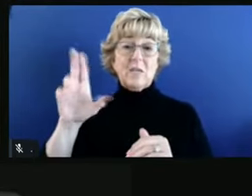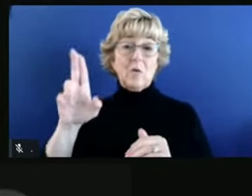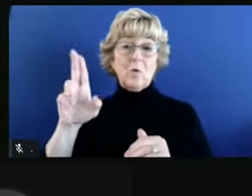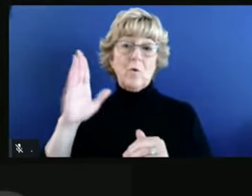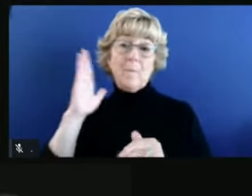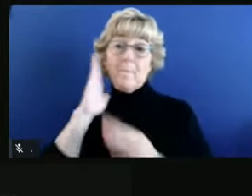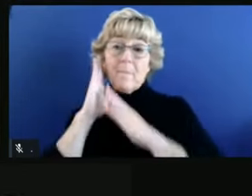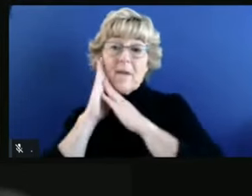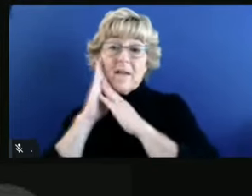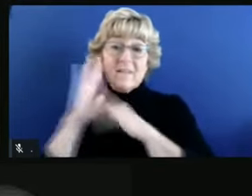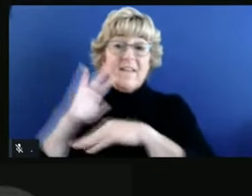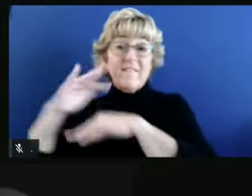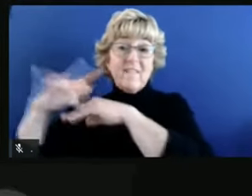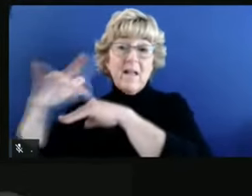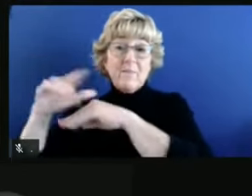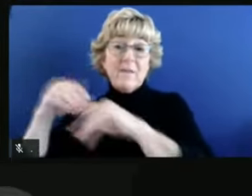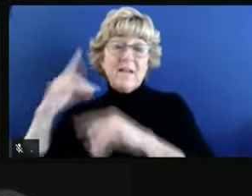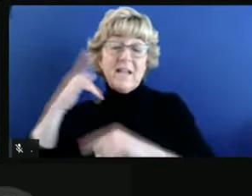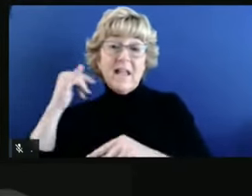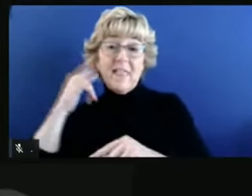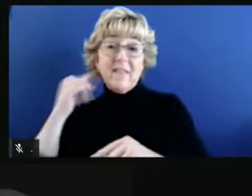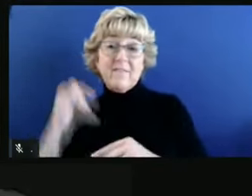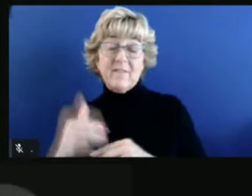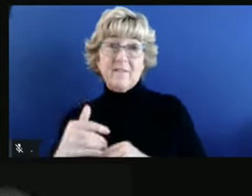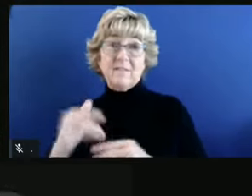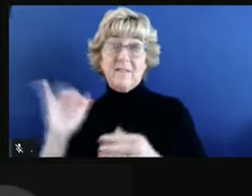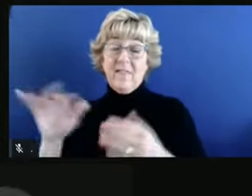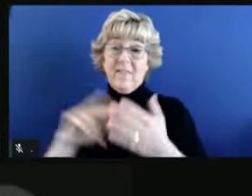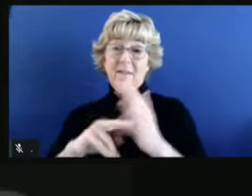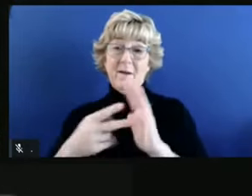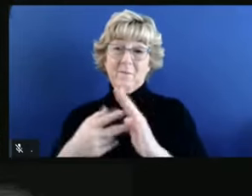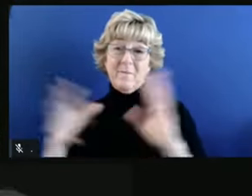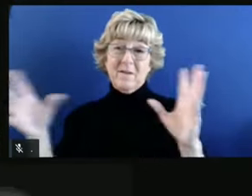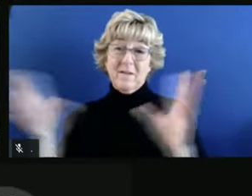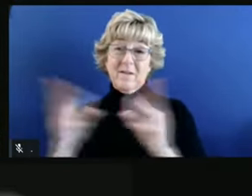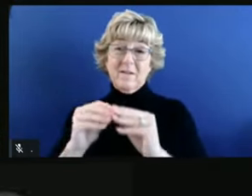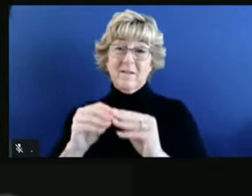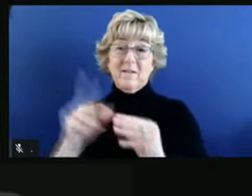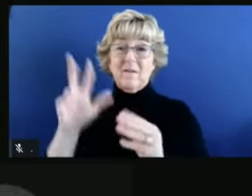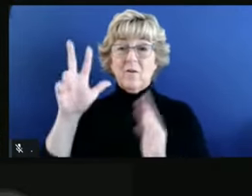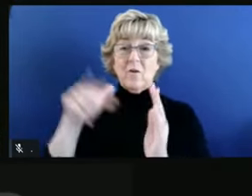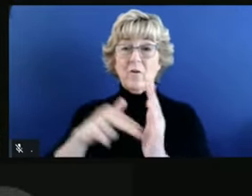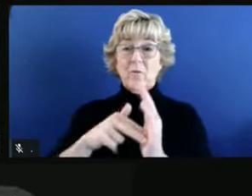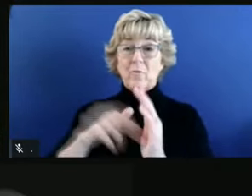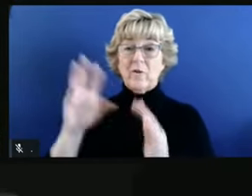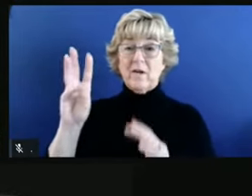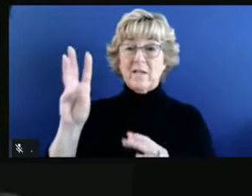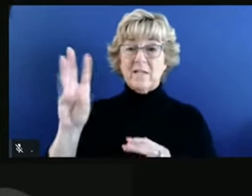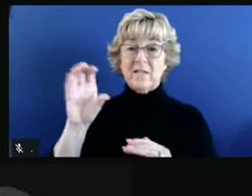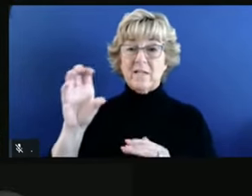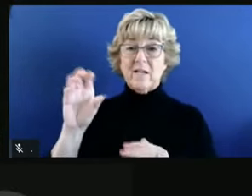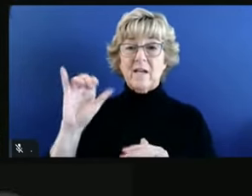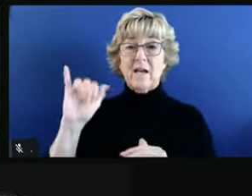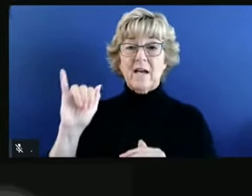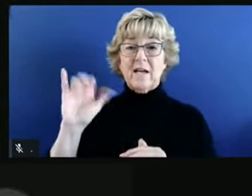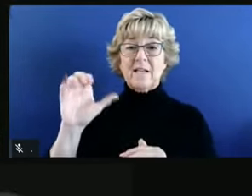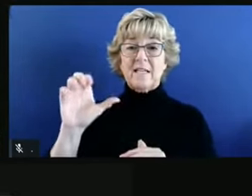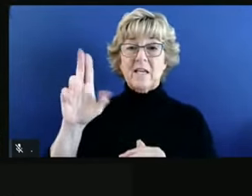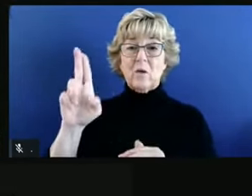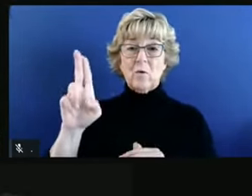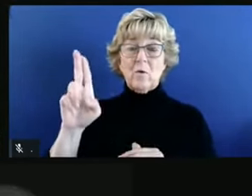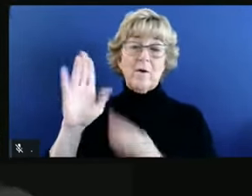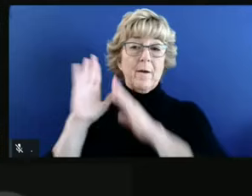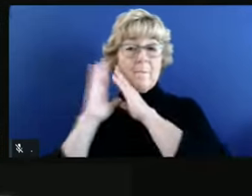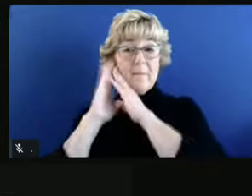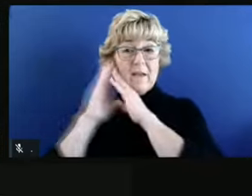the state of California. So I'm doing just some quick math. That means there's a total of about 3,600 total ICU beds in the state.